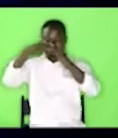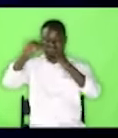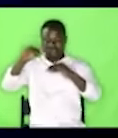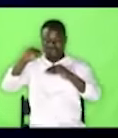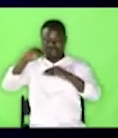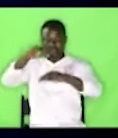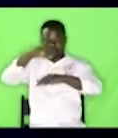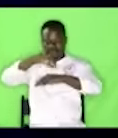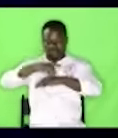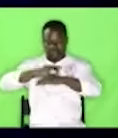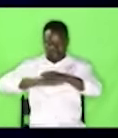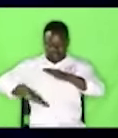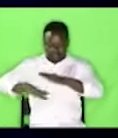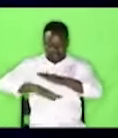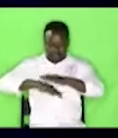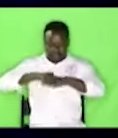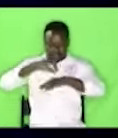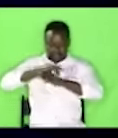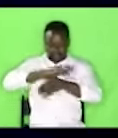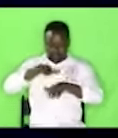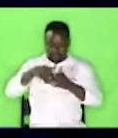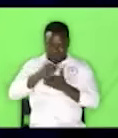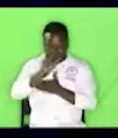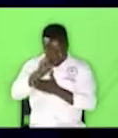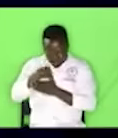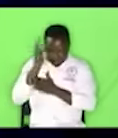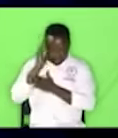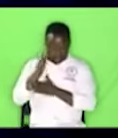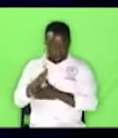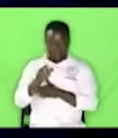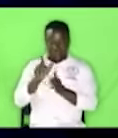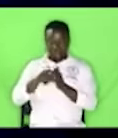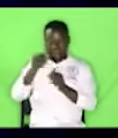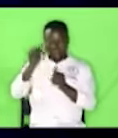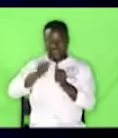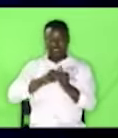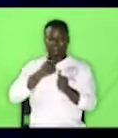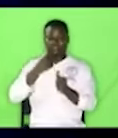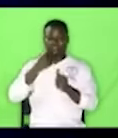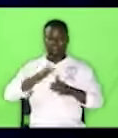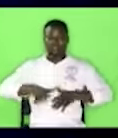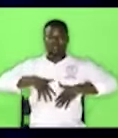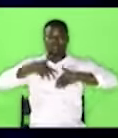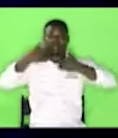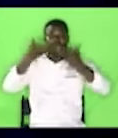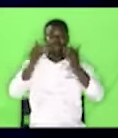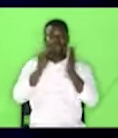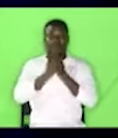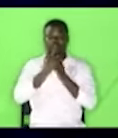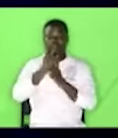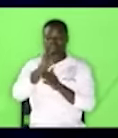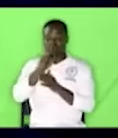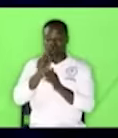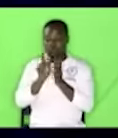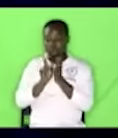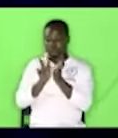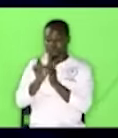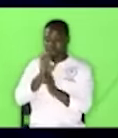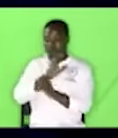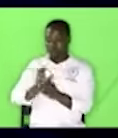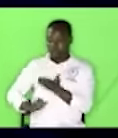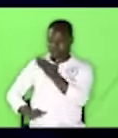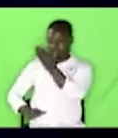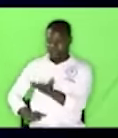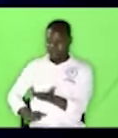now verse 11 and every tongue acknowledge that Jesus Christ is